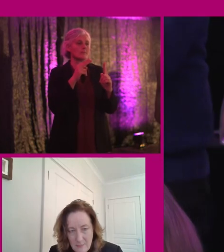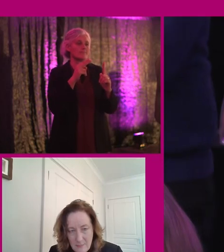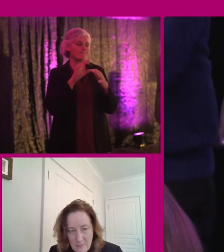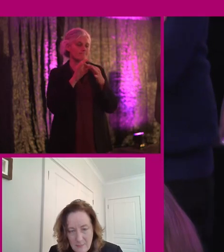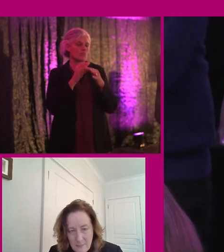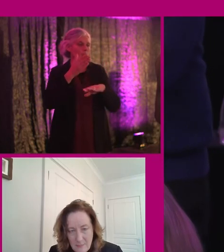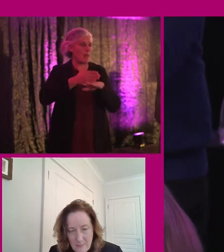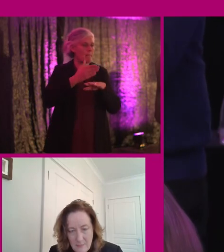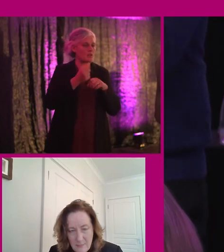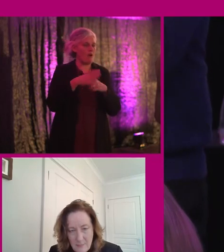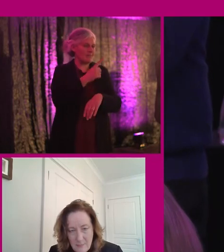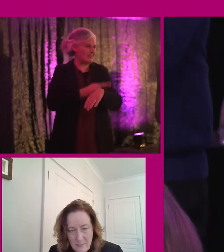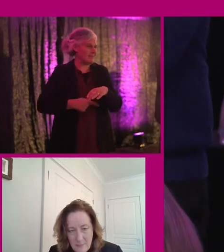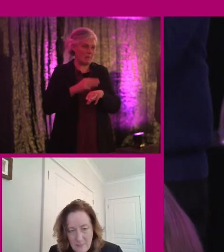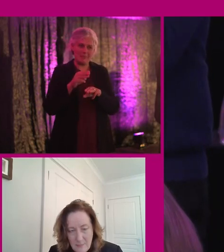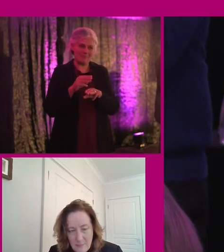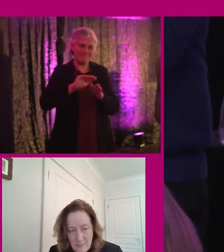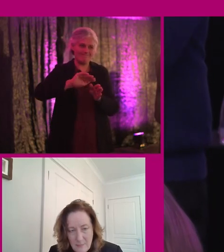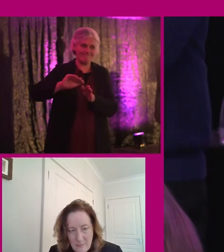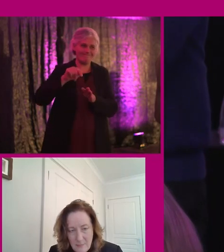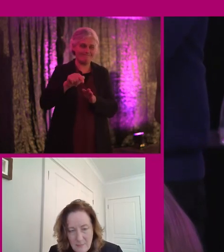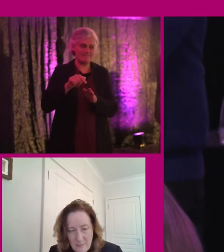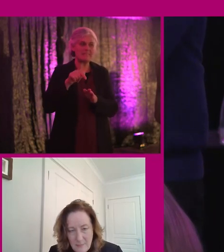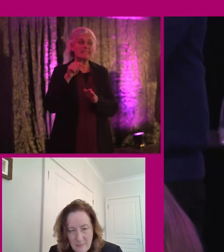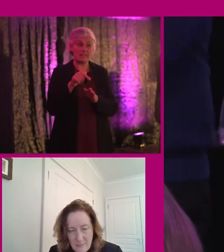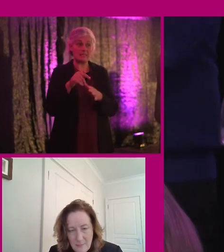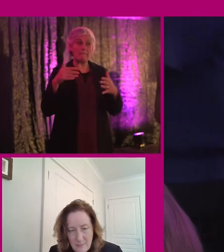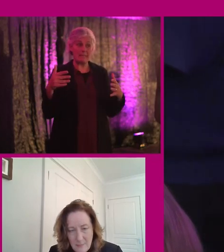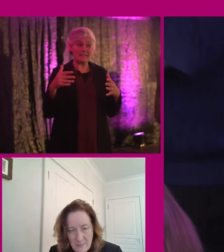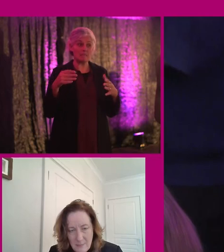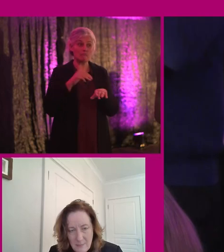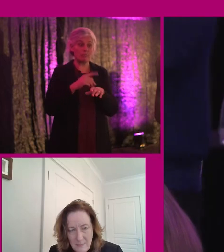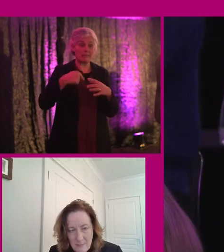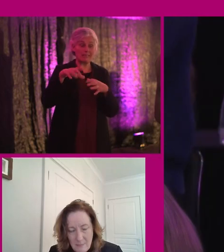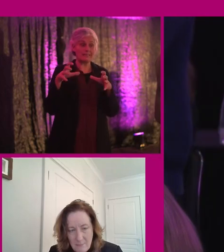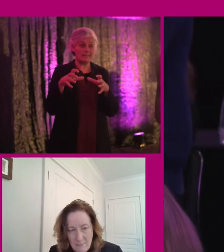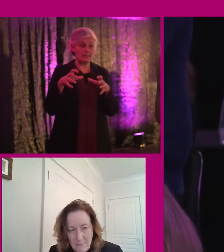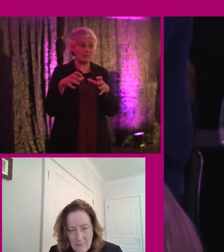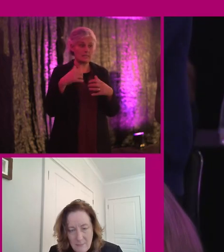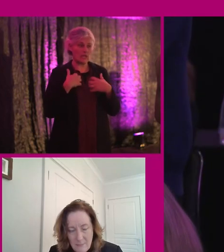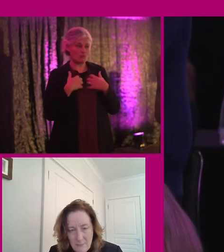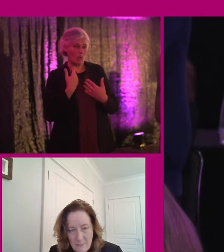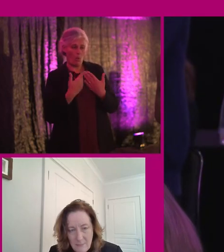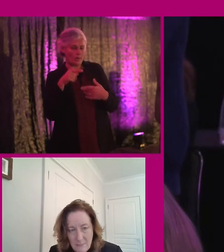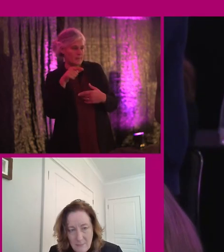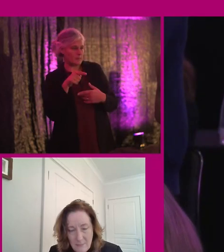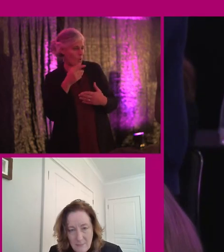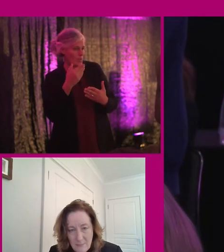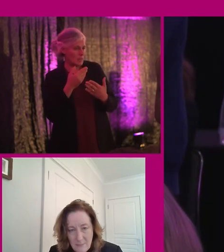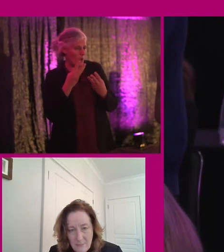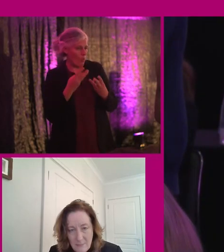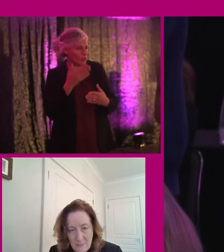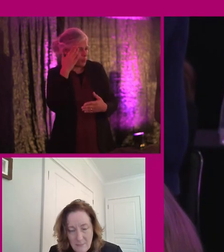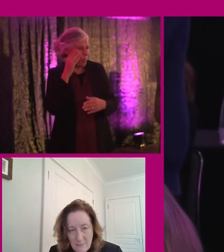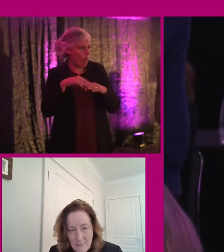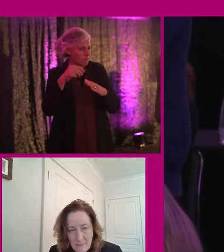to the employment of disabled people. So there's obviously a huge anomaly there. And so I'd be interested in learning more about that